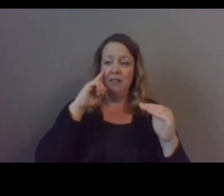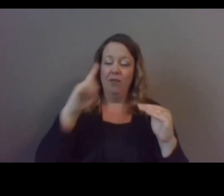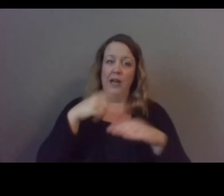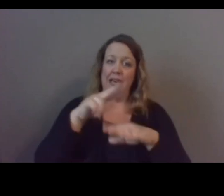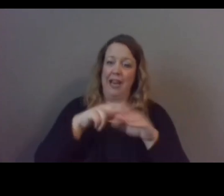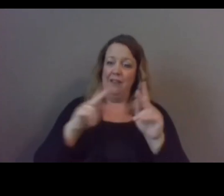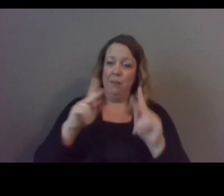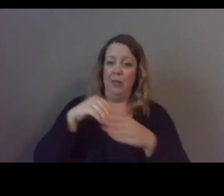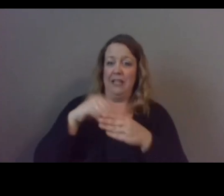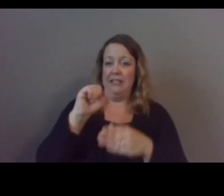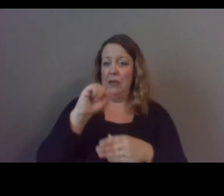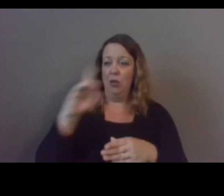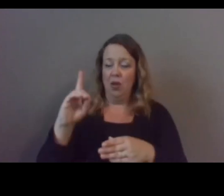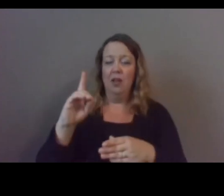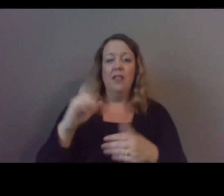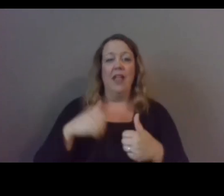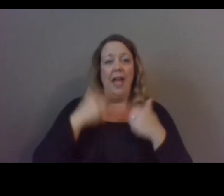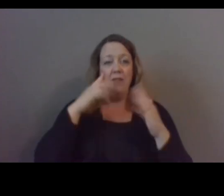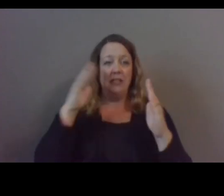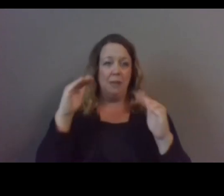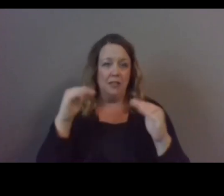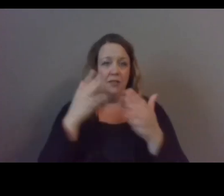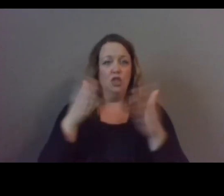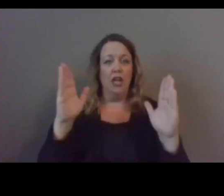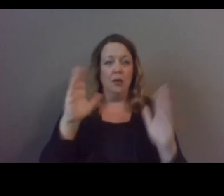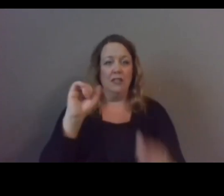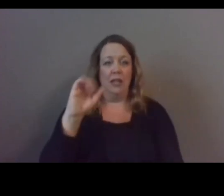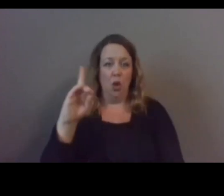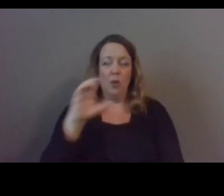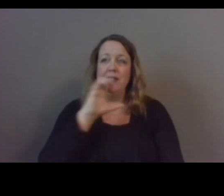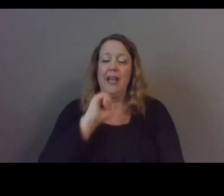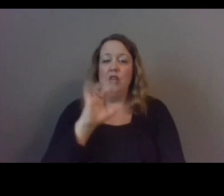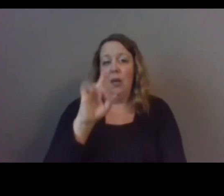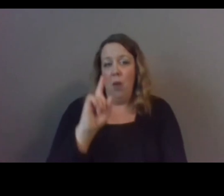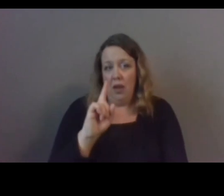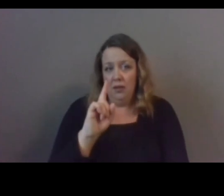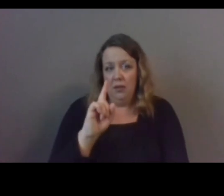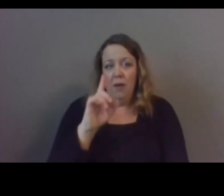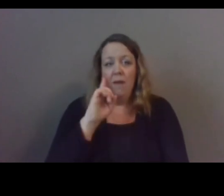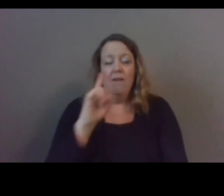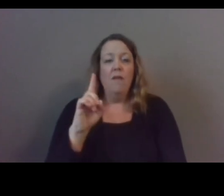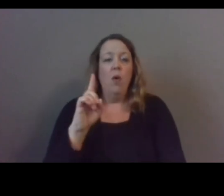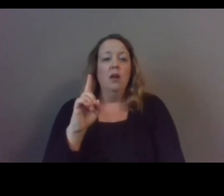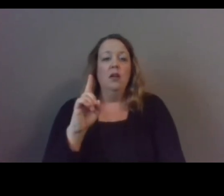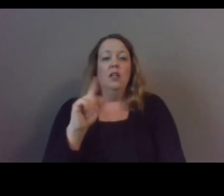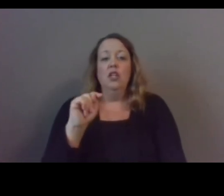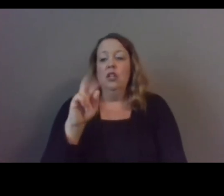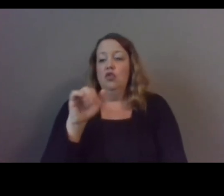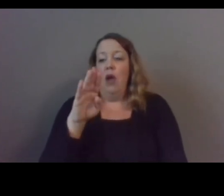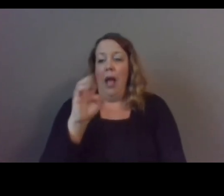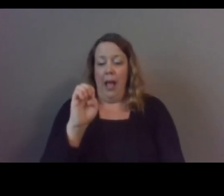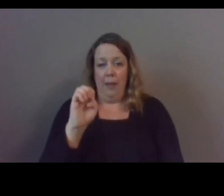the life expectancy for general south dakotans is 81 for uh tribal members is 54.